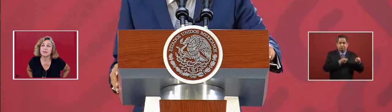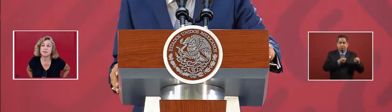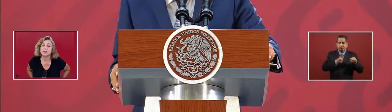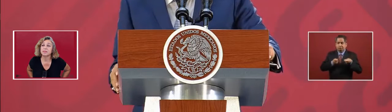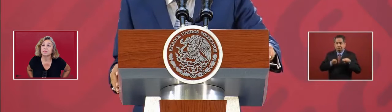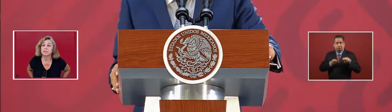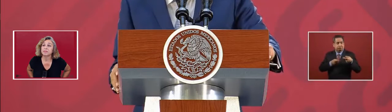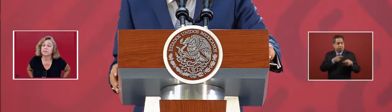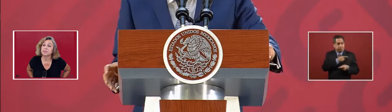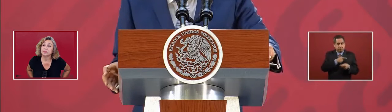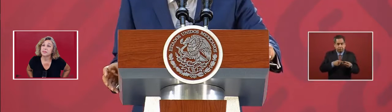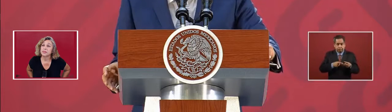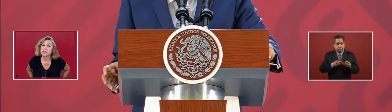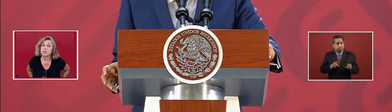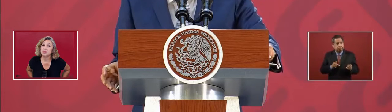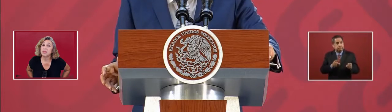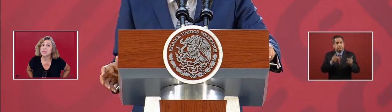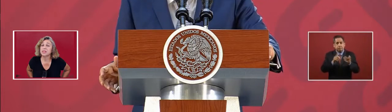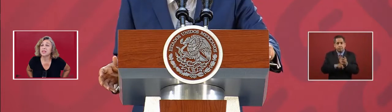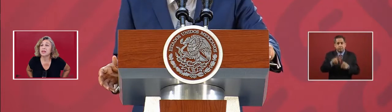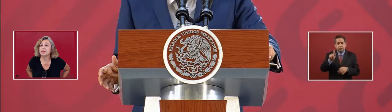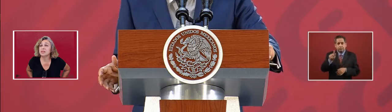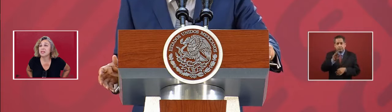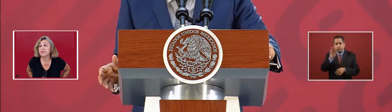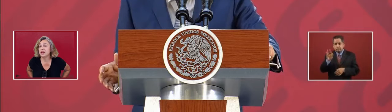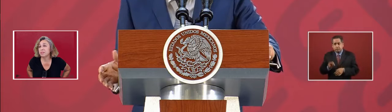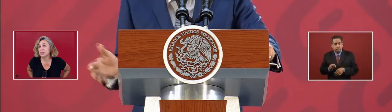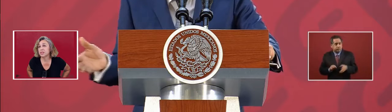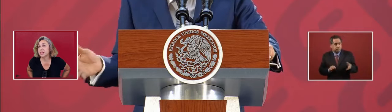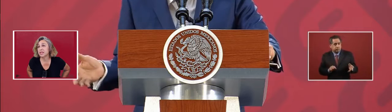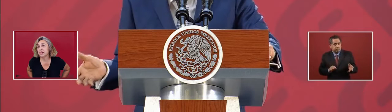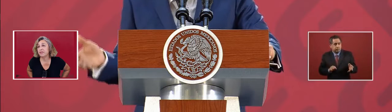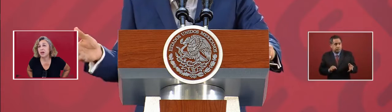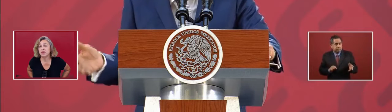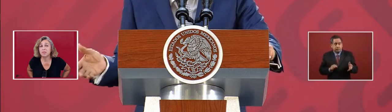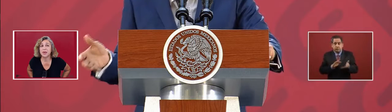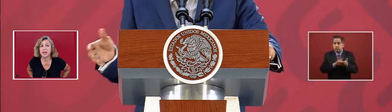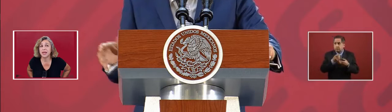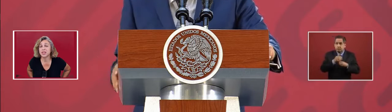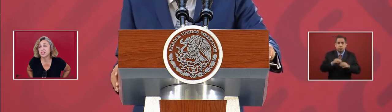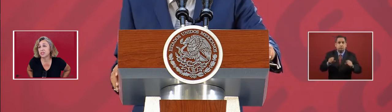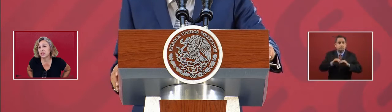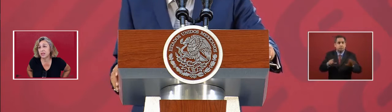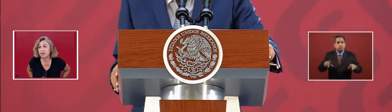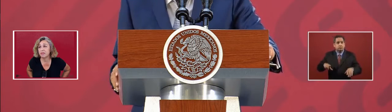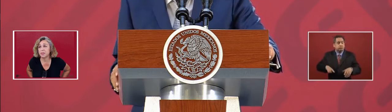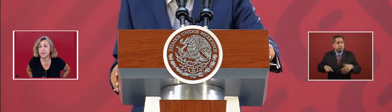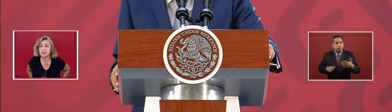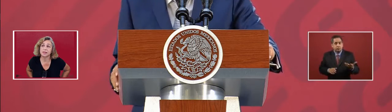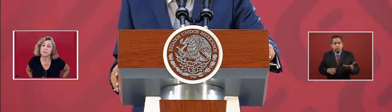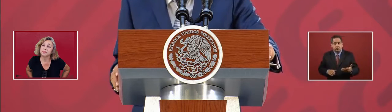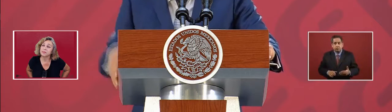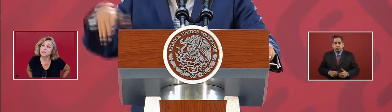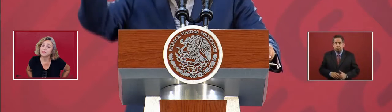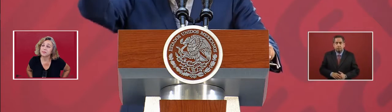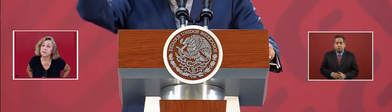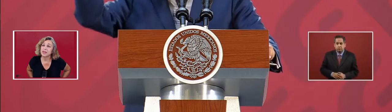would sell 70% of all the medications to the government